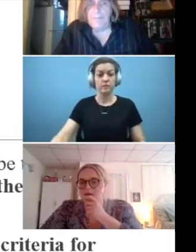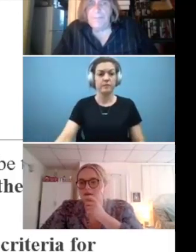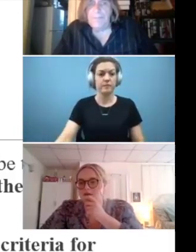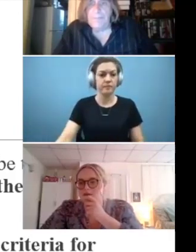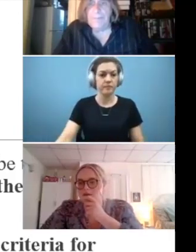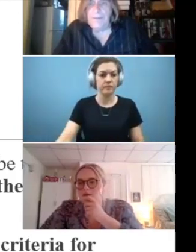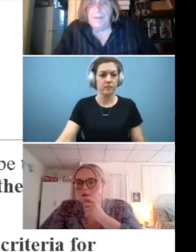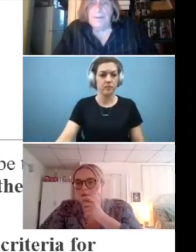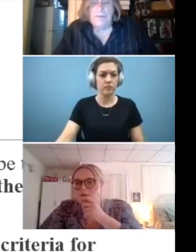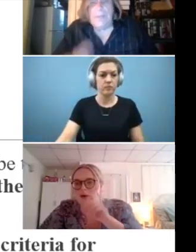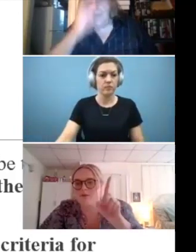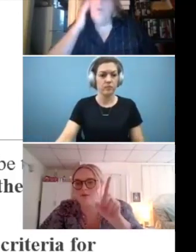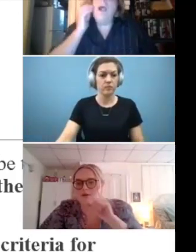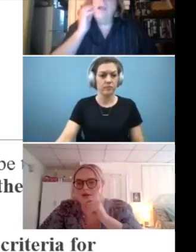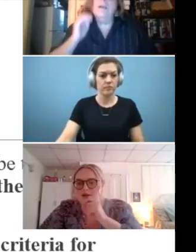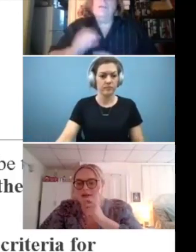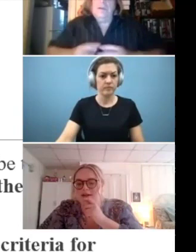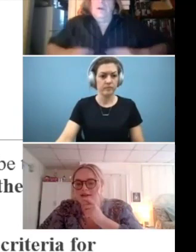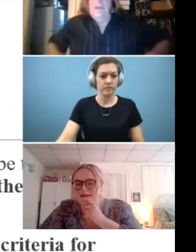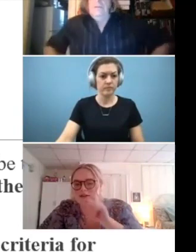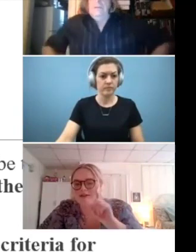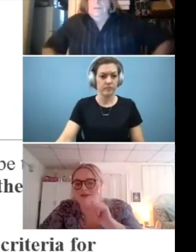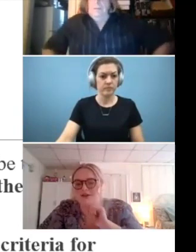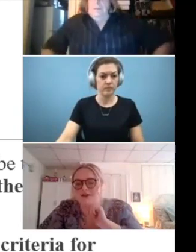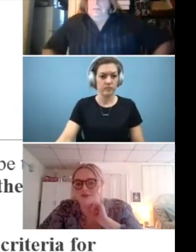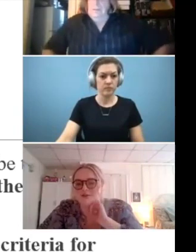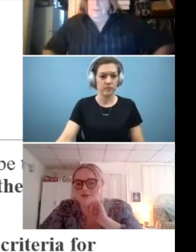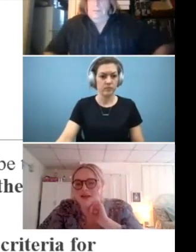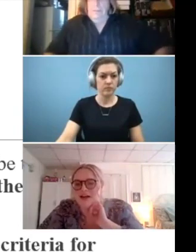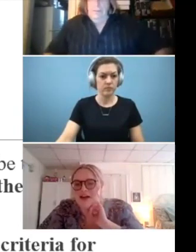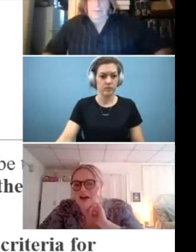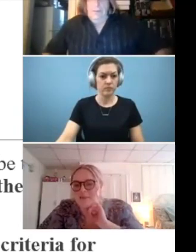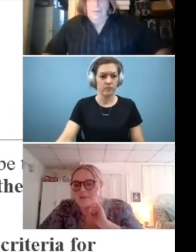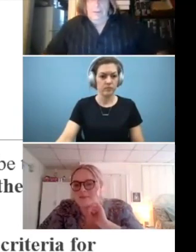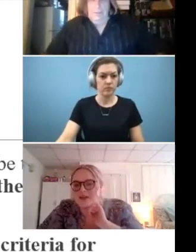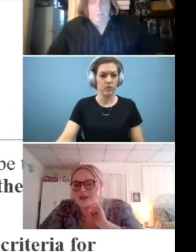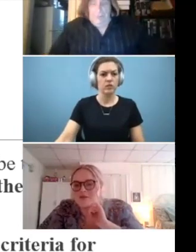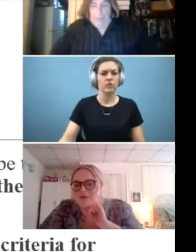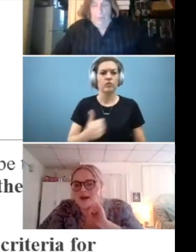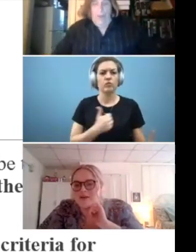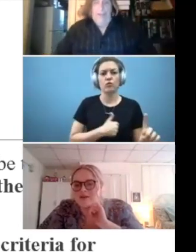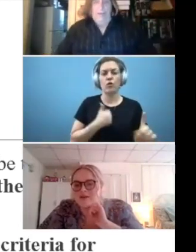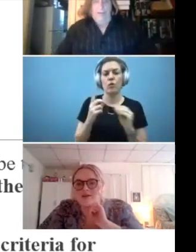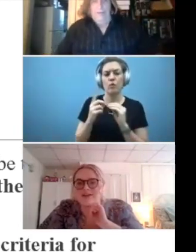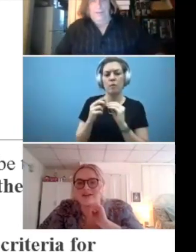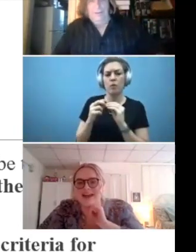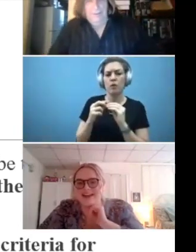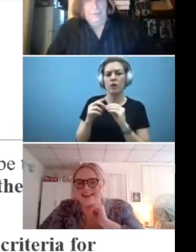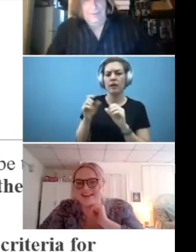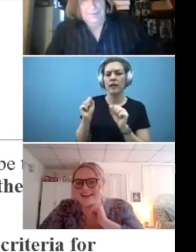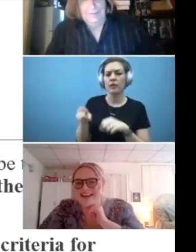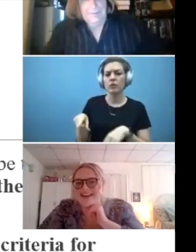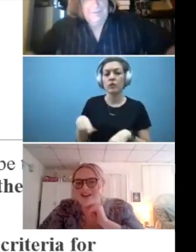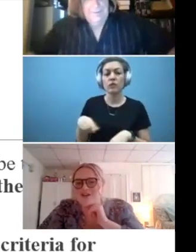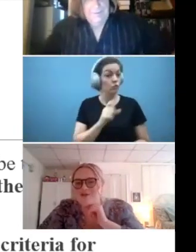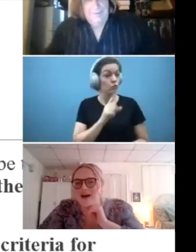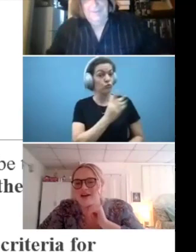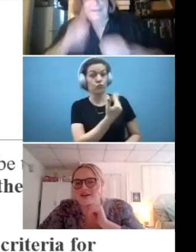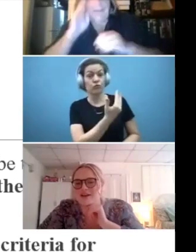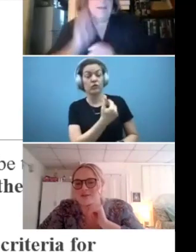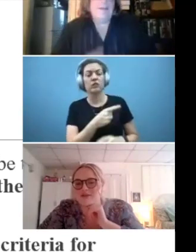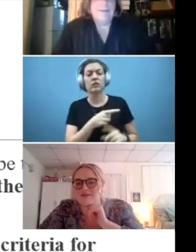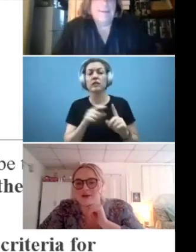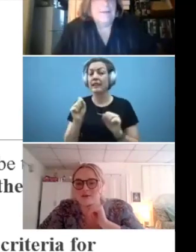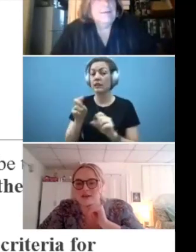Okay. Oh, maybe we are going to go ahead. Sorry. There's one more. Um, can we want to hear? Yeah. Can you